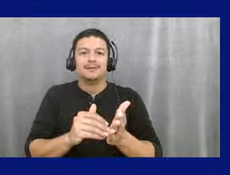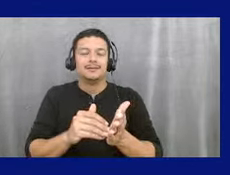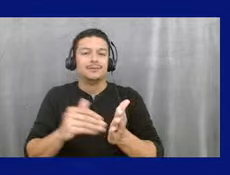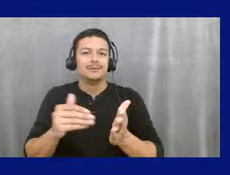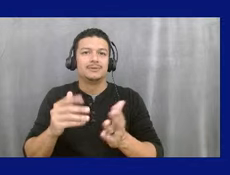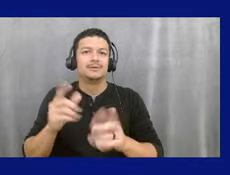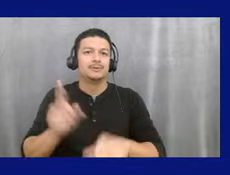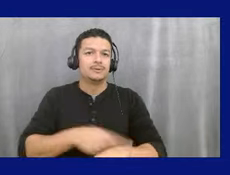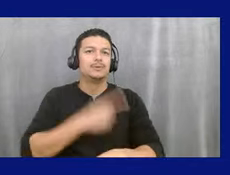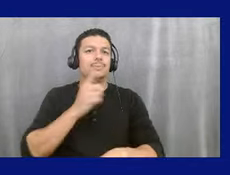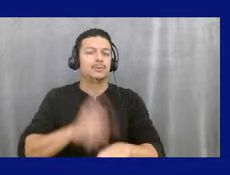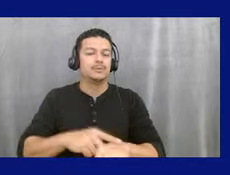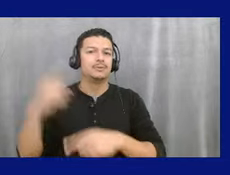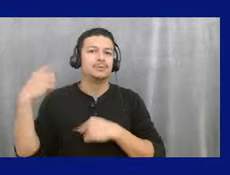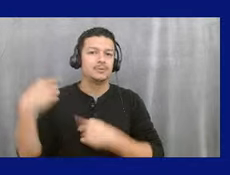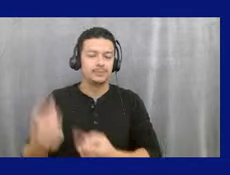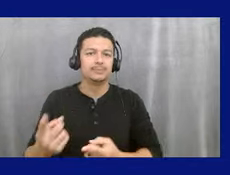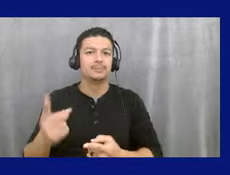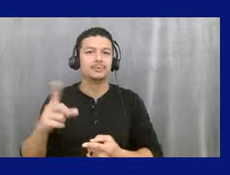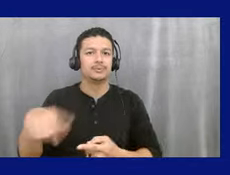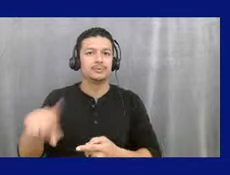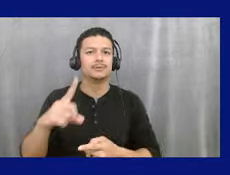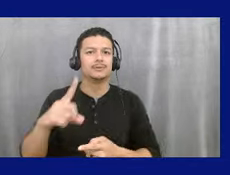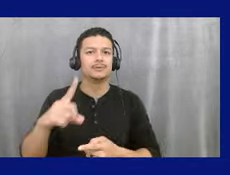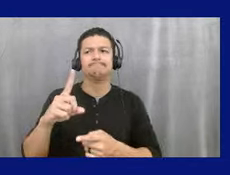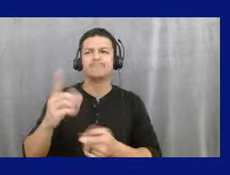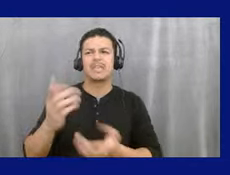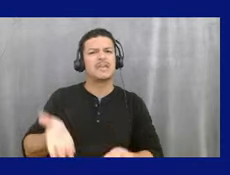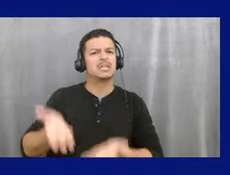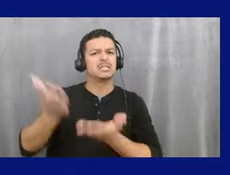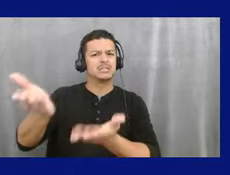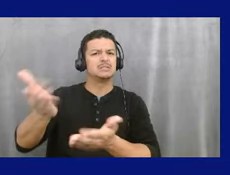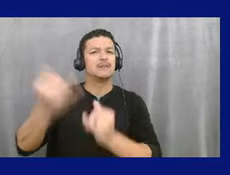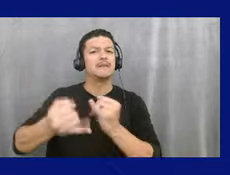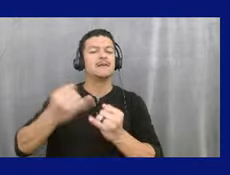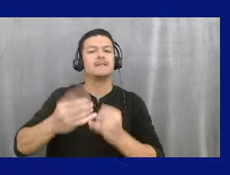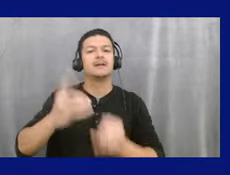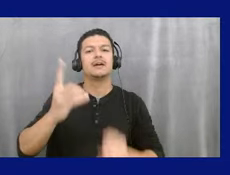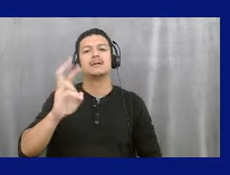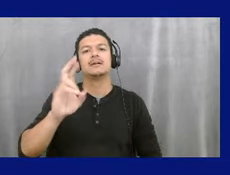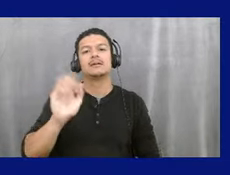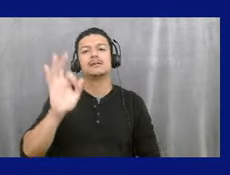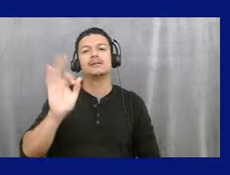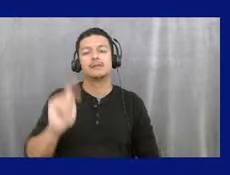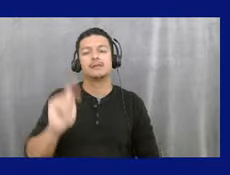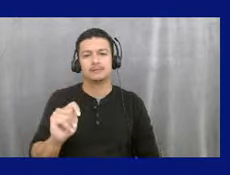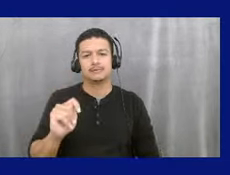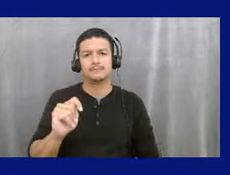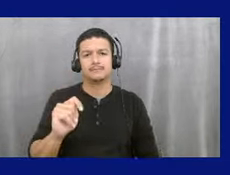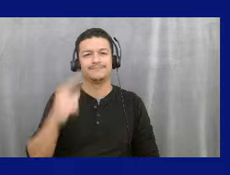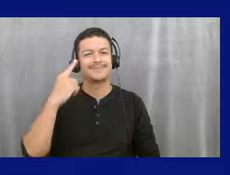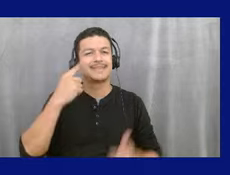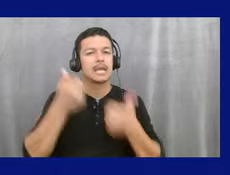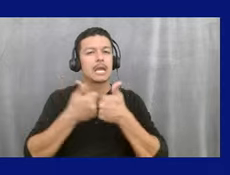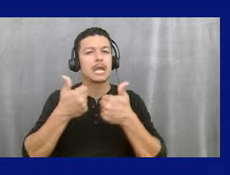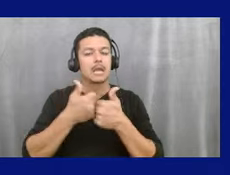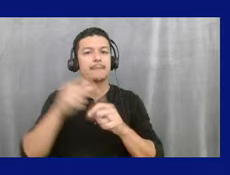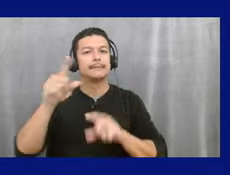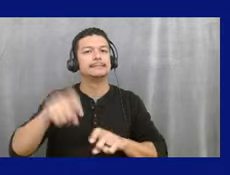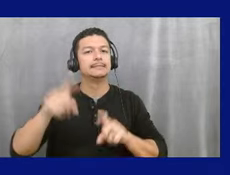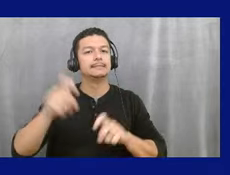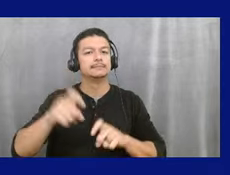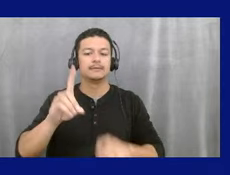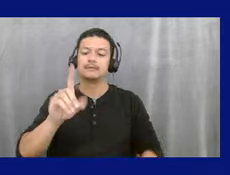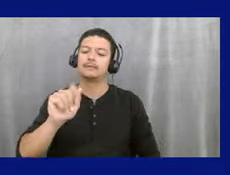coming. They submitted their, their final draft of the, uh, of the competitive assessment, which is the part one, which is the data part portion